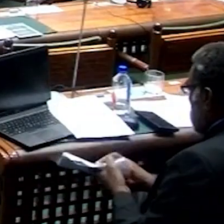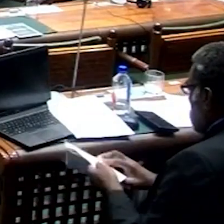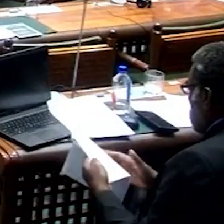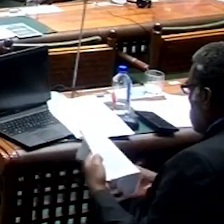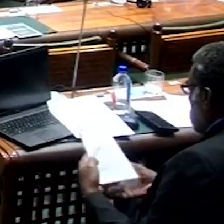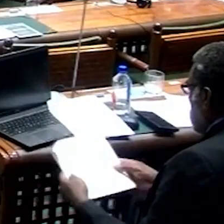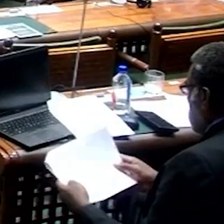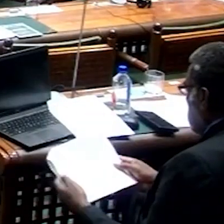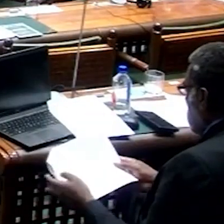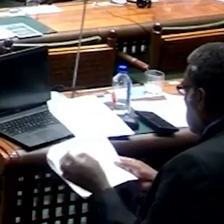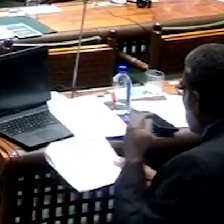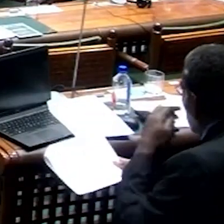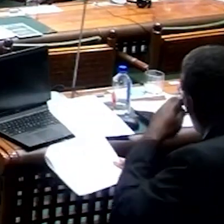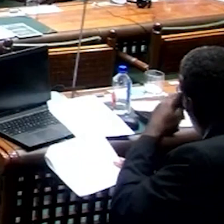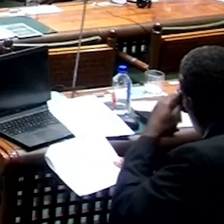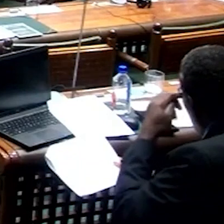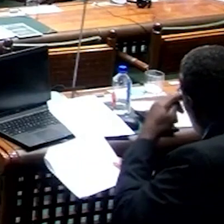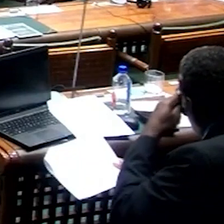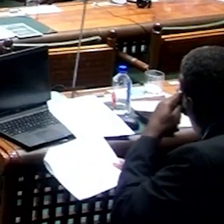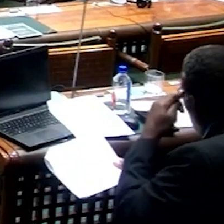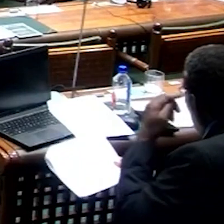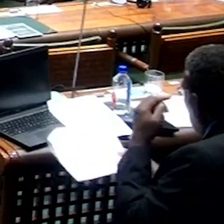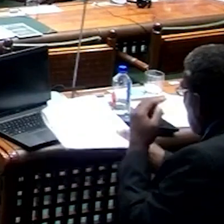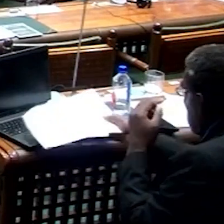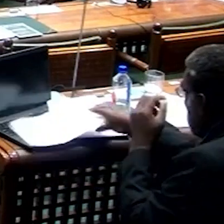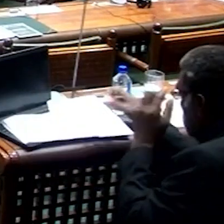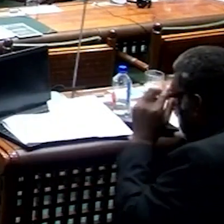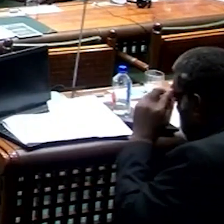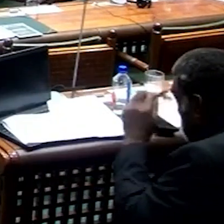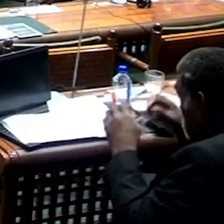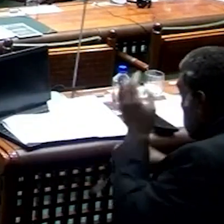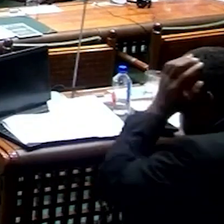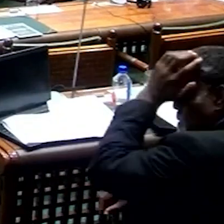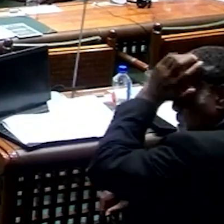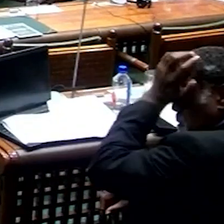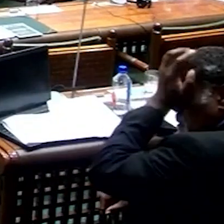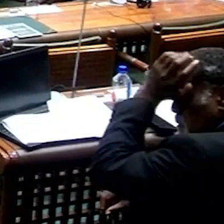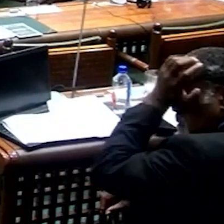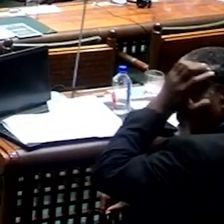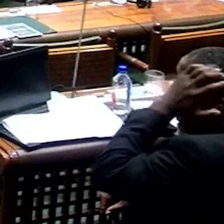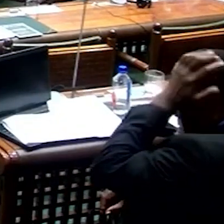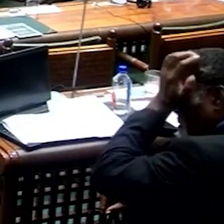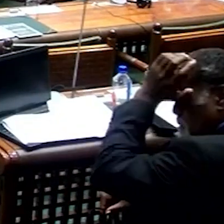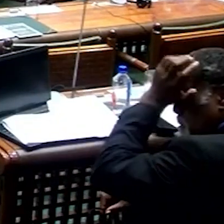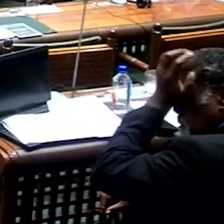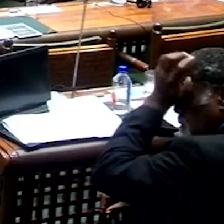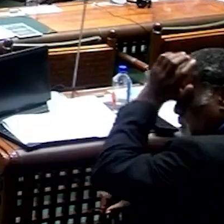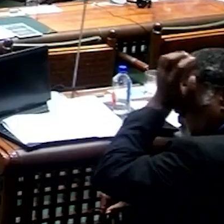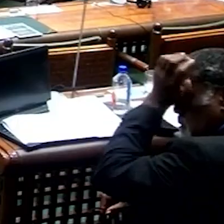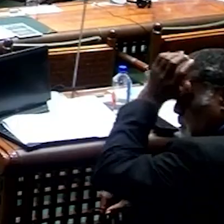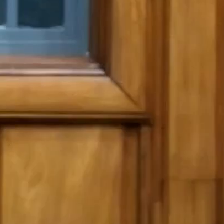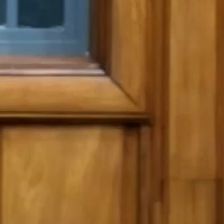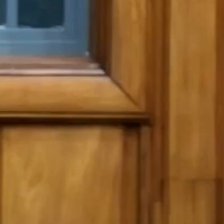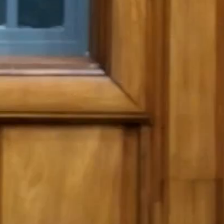My question is kind of twofold, and I'm not sure if you're going to allow it, sir, but firstly, how much is the input from the Fijian government with